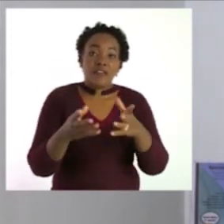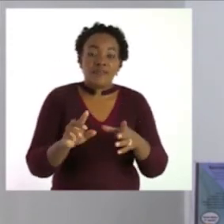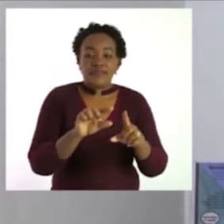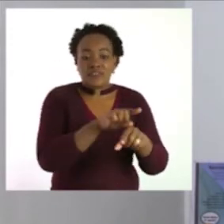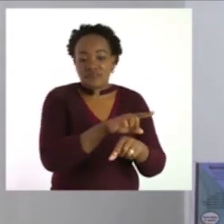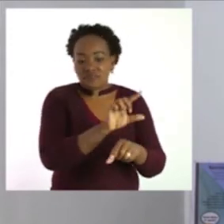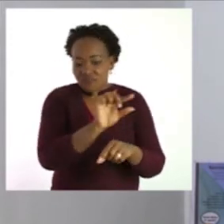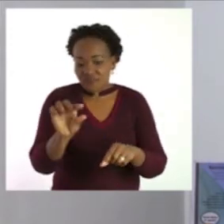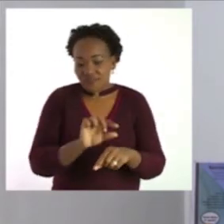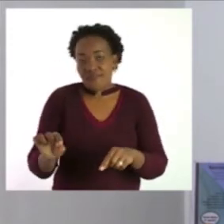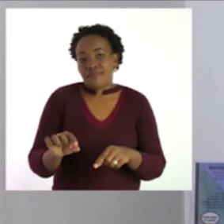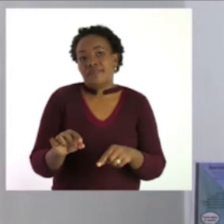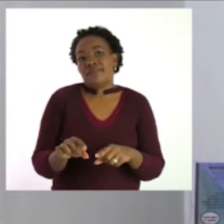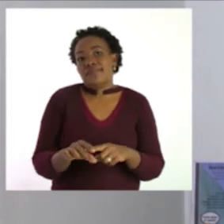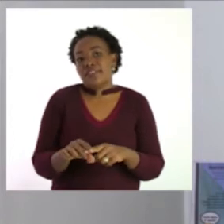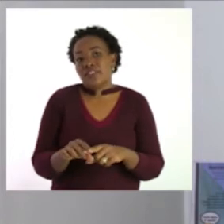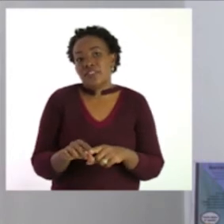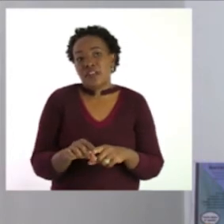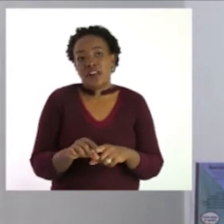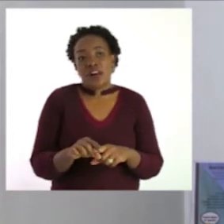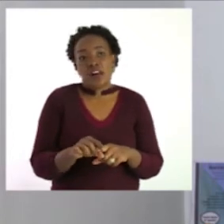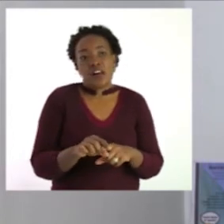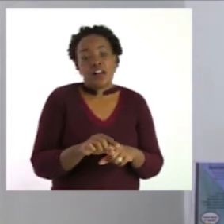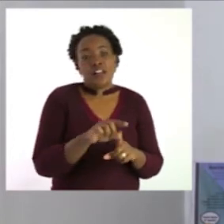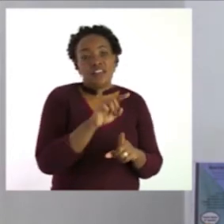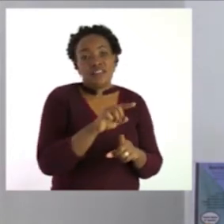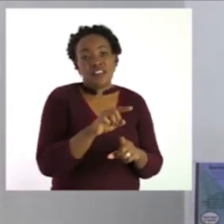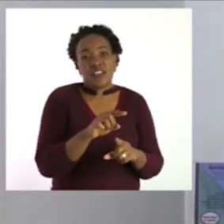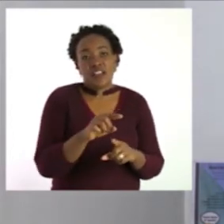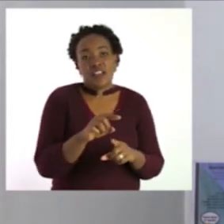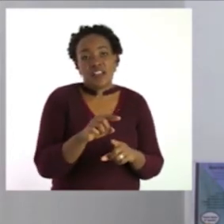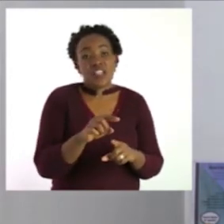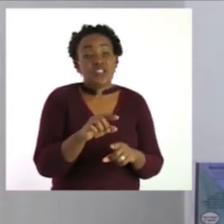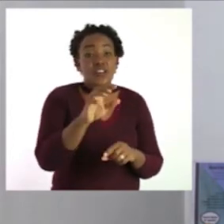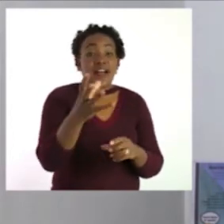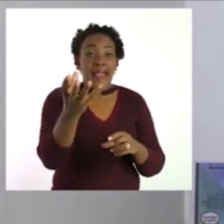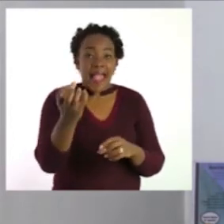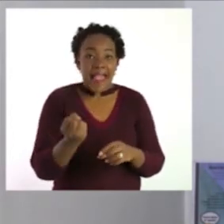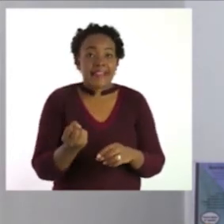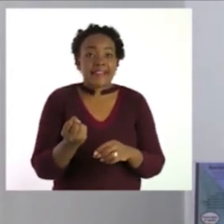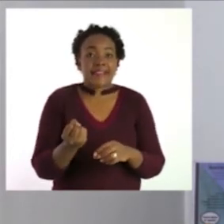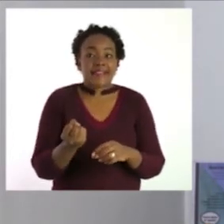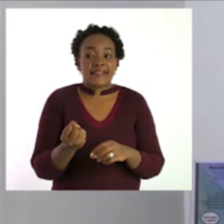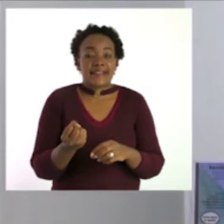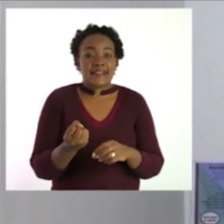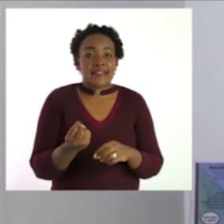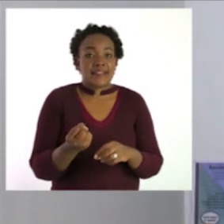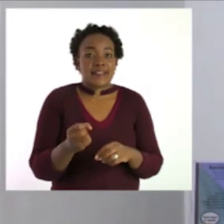i'll do it for you baruxas has many pets